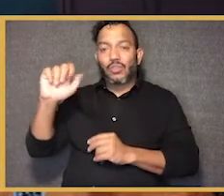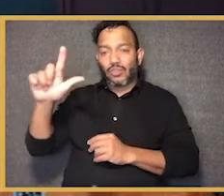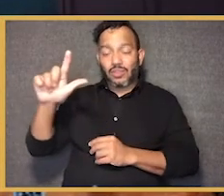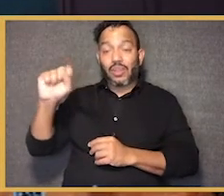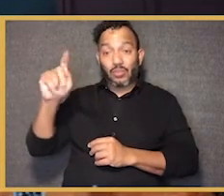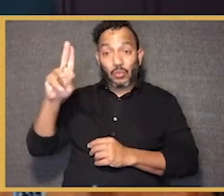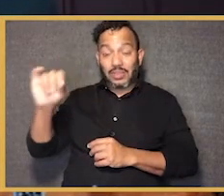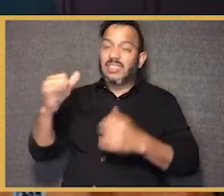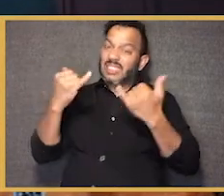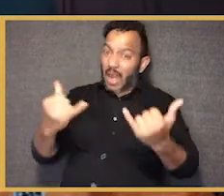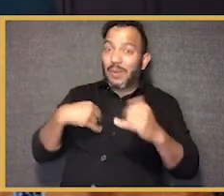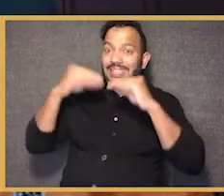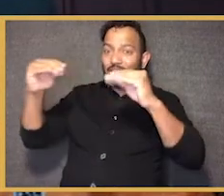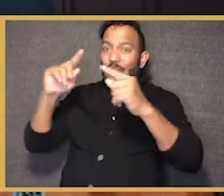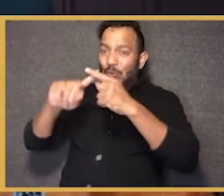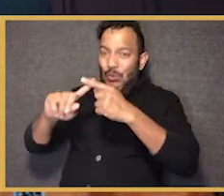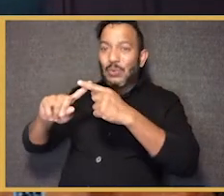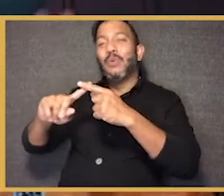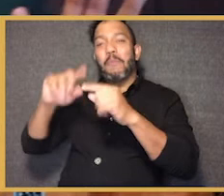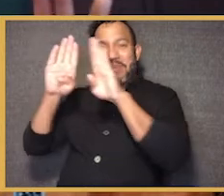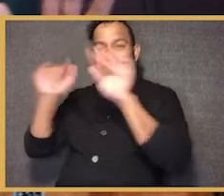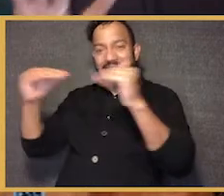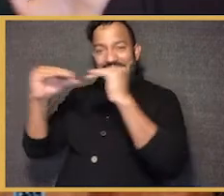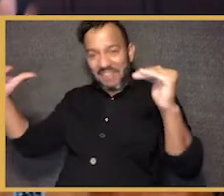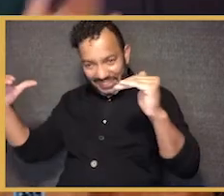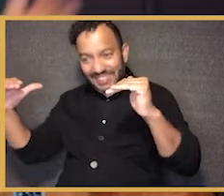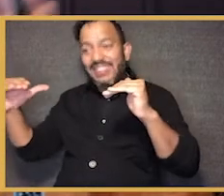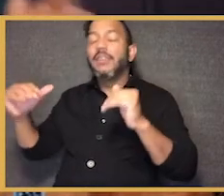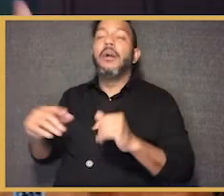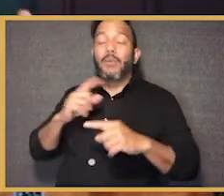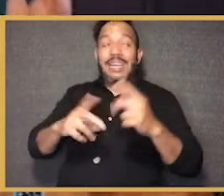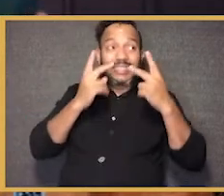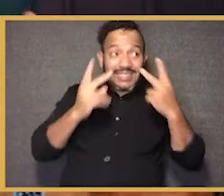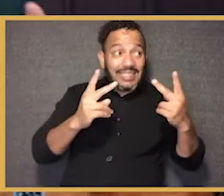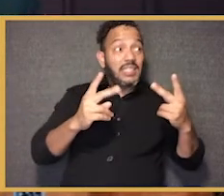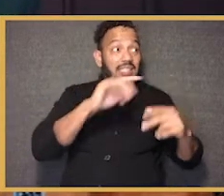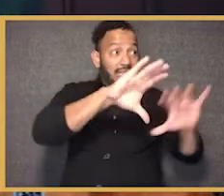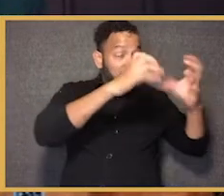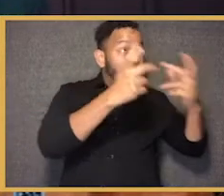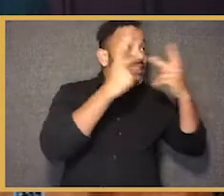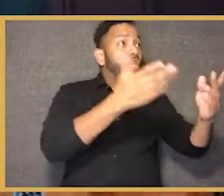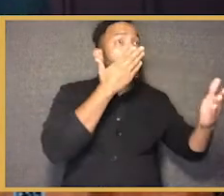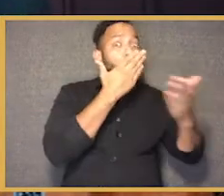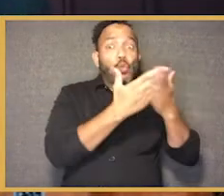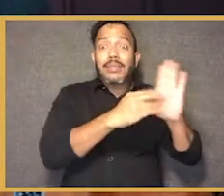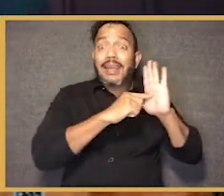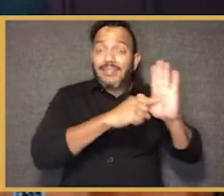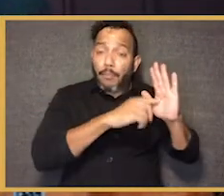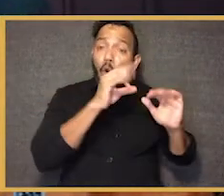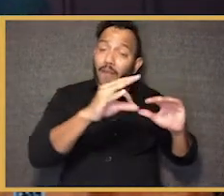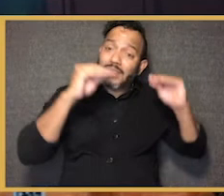undergrads at University of Maryland. I just, you know, got to see great teaching in those